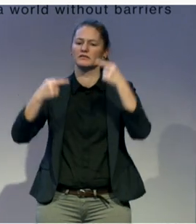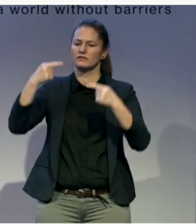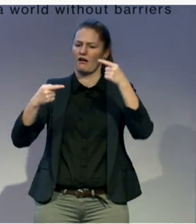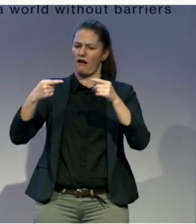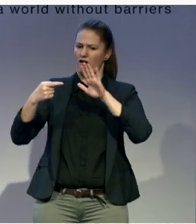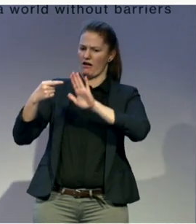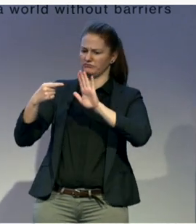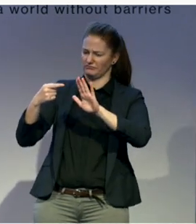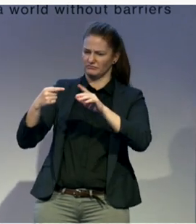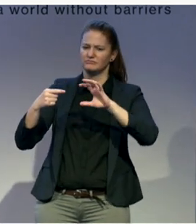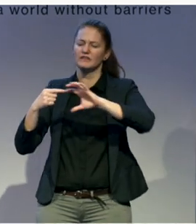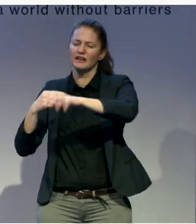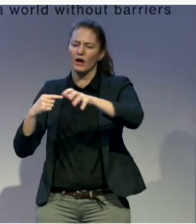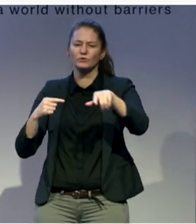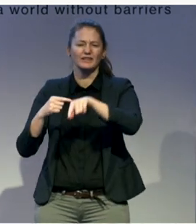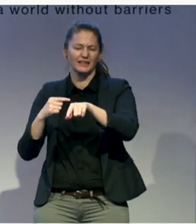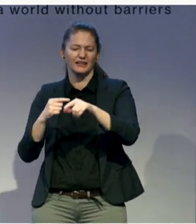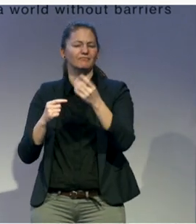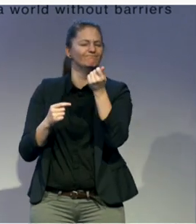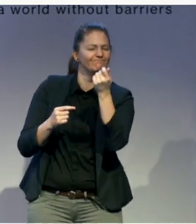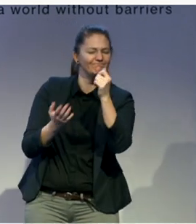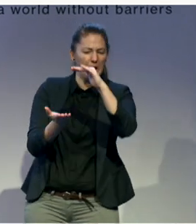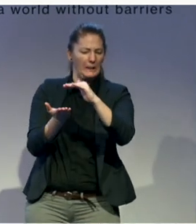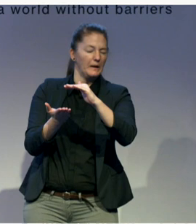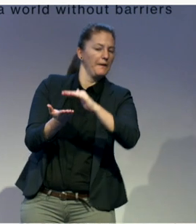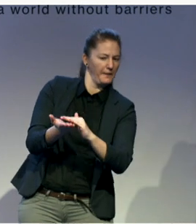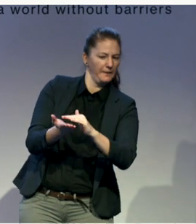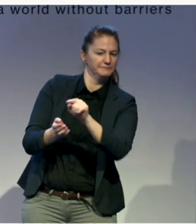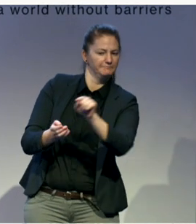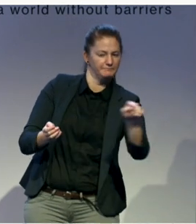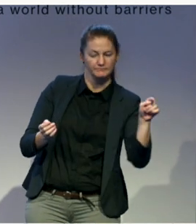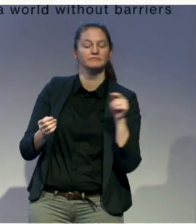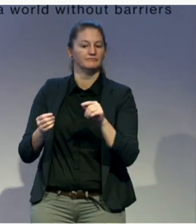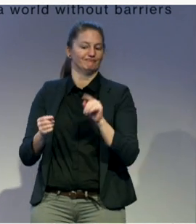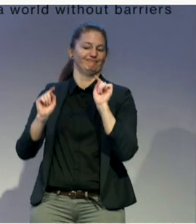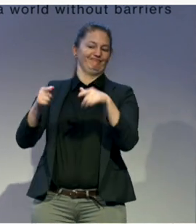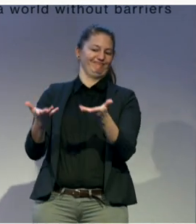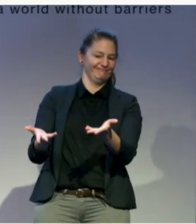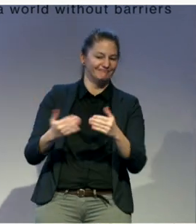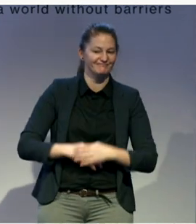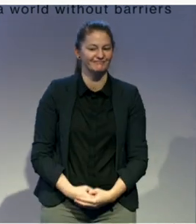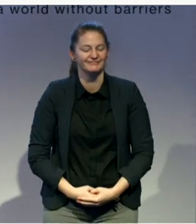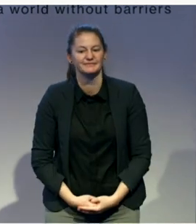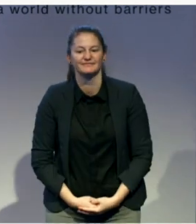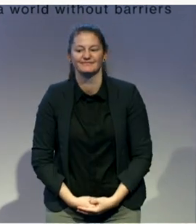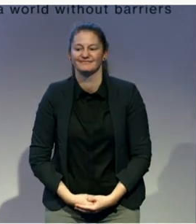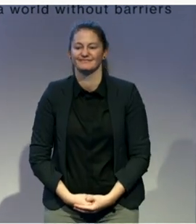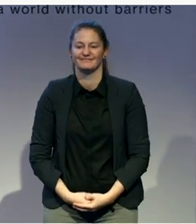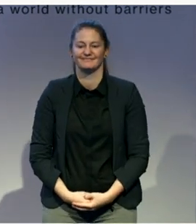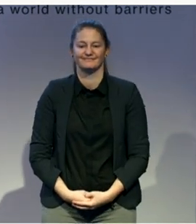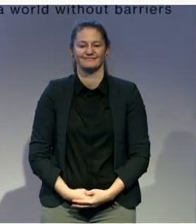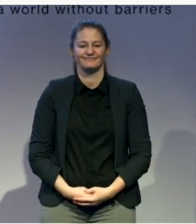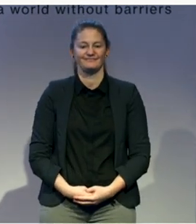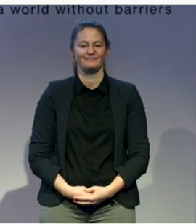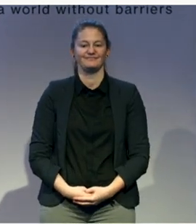serve to uphold the legacy of retired Senator Tom Harkin, who's here with us at Xero Project this year. And at the Institute,